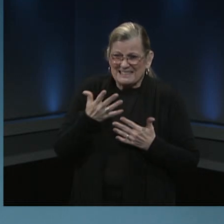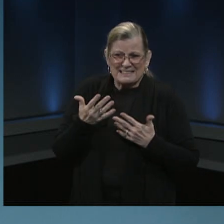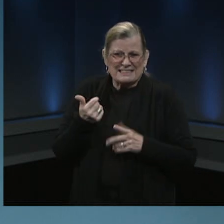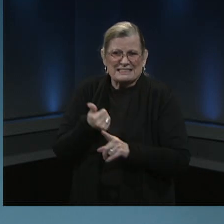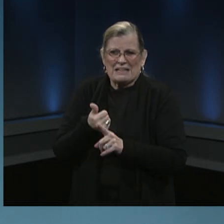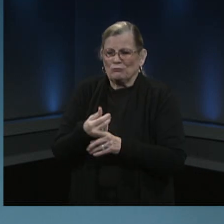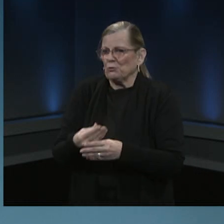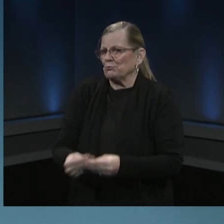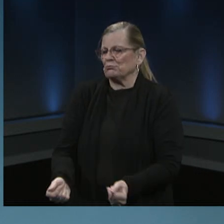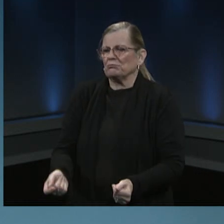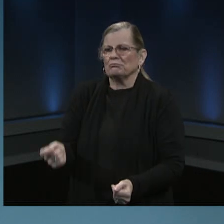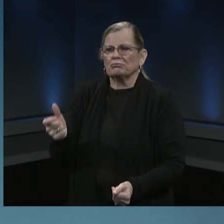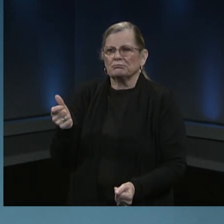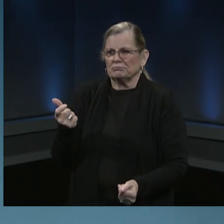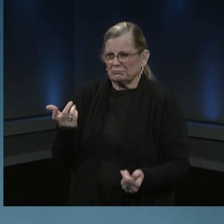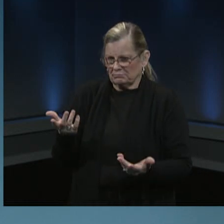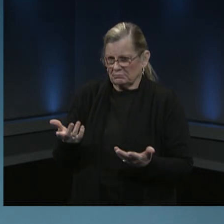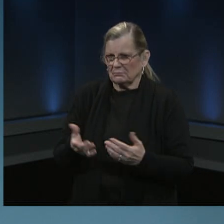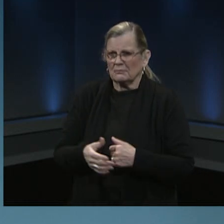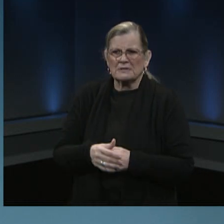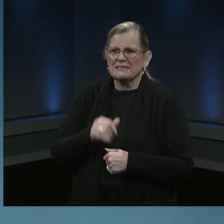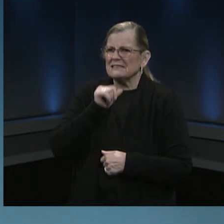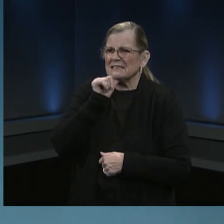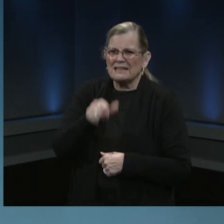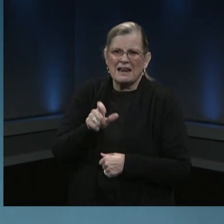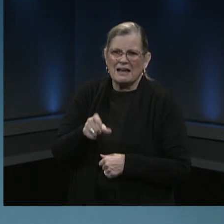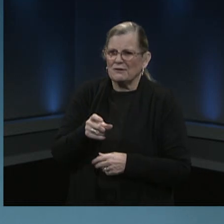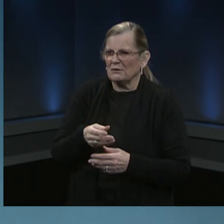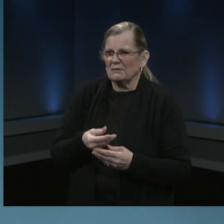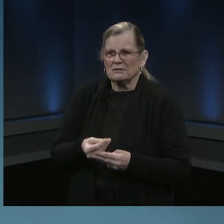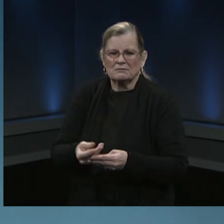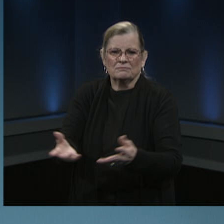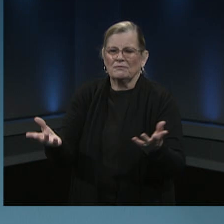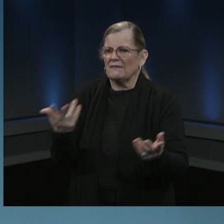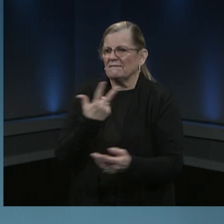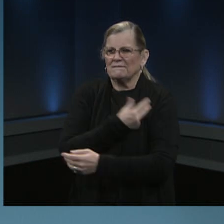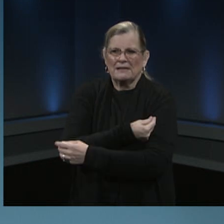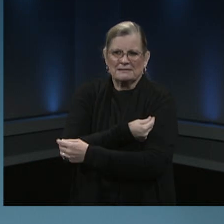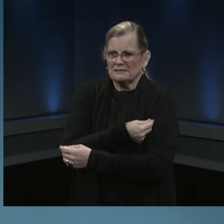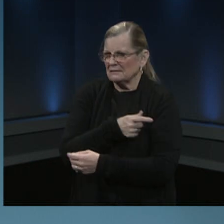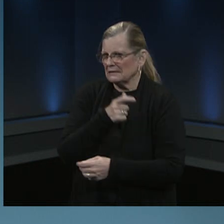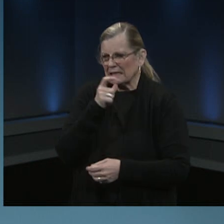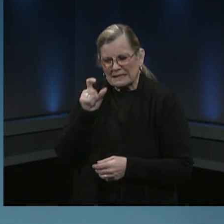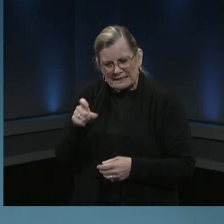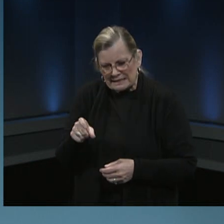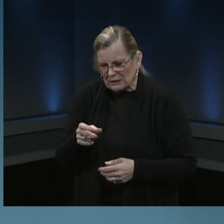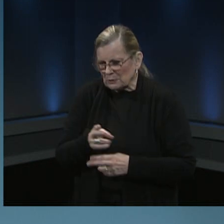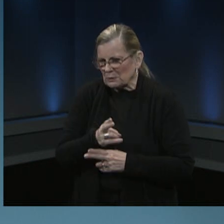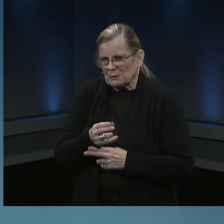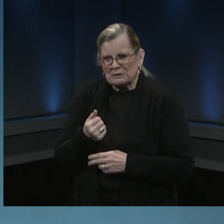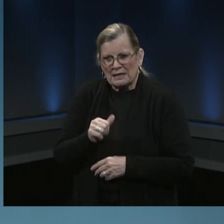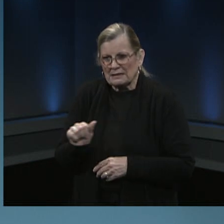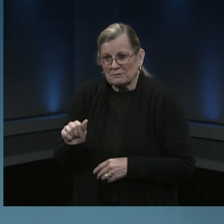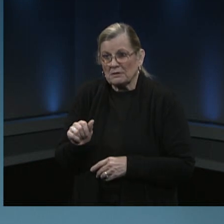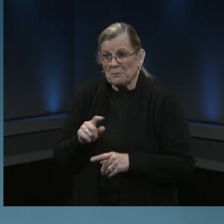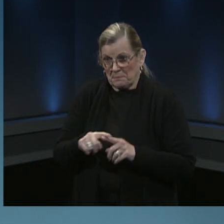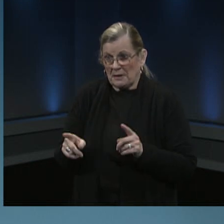basically went away the numbers decreased um it never was licensed or used in the u.s population